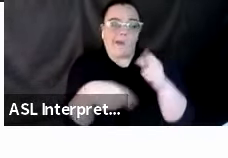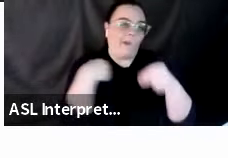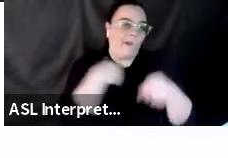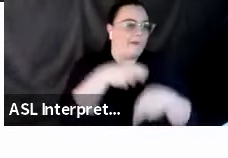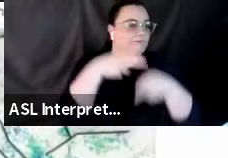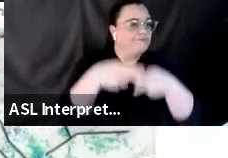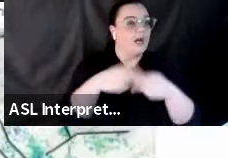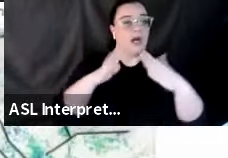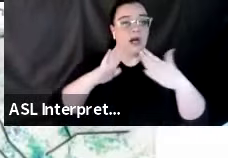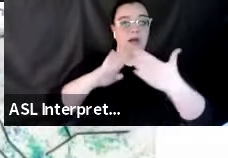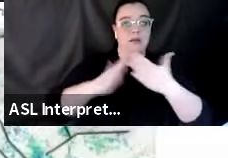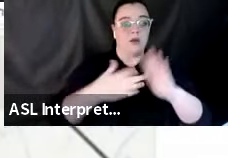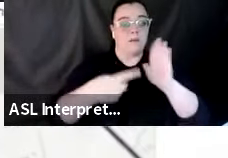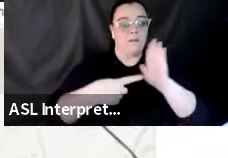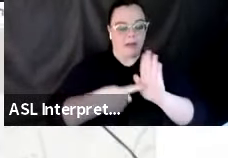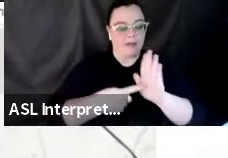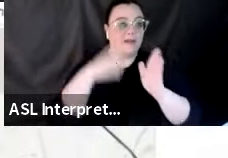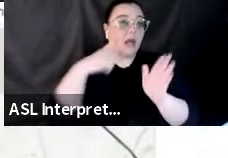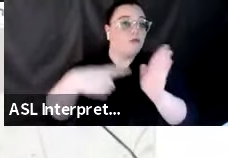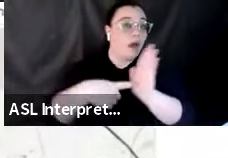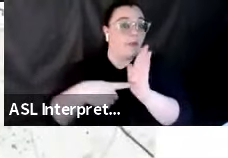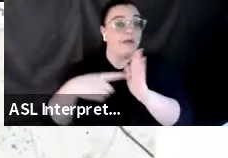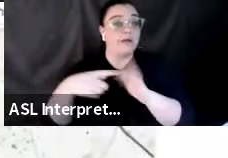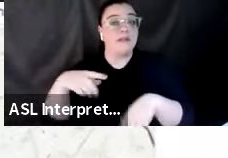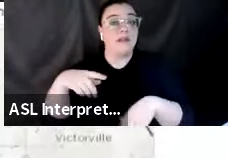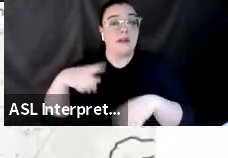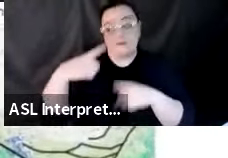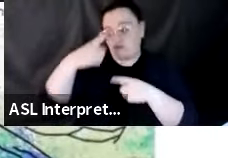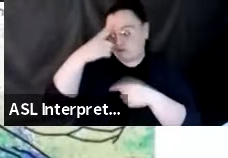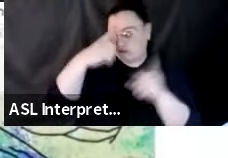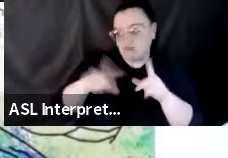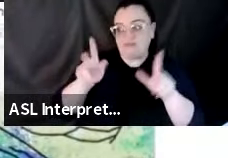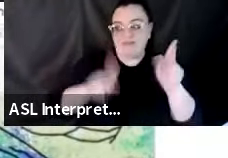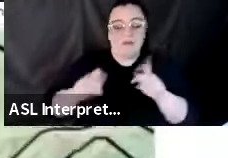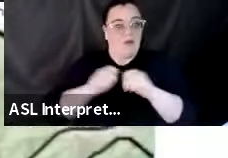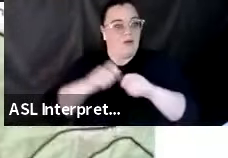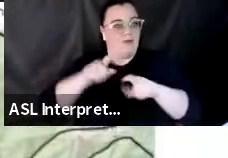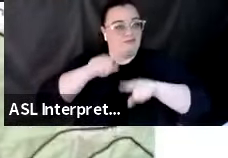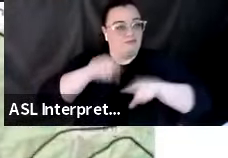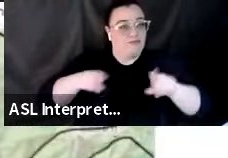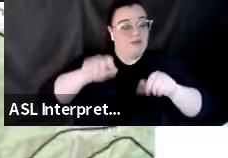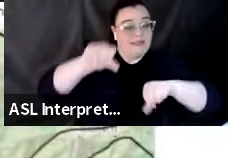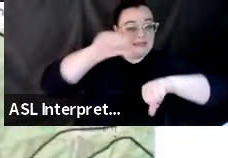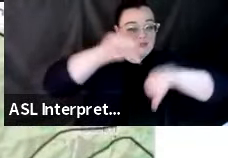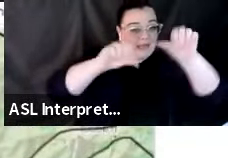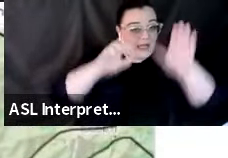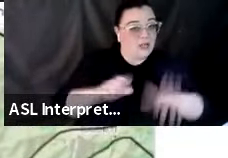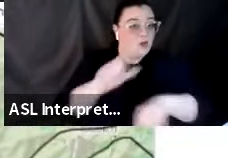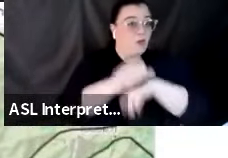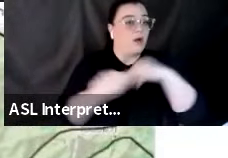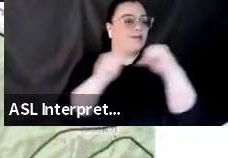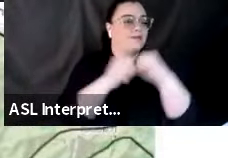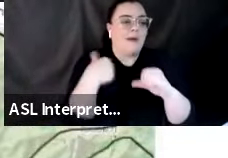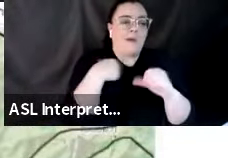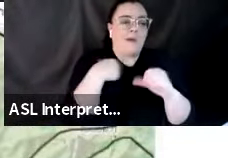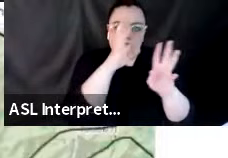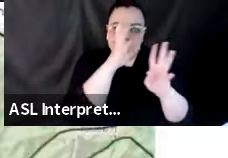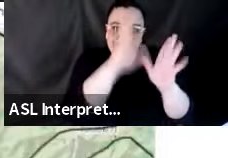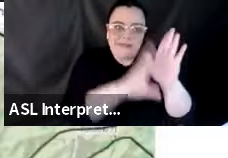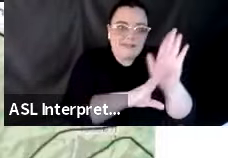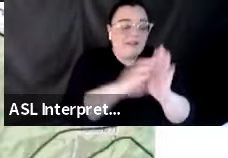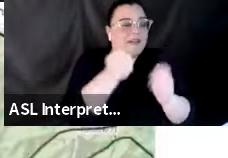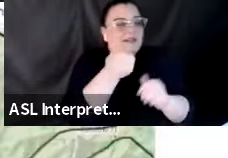They represent consensus among diverse scientists working together. And we have all kinds of models. Some, uh,